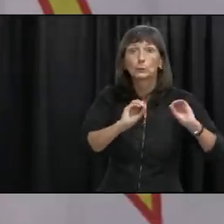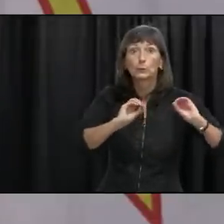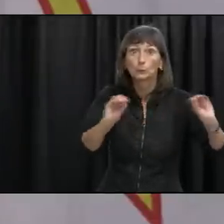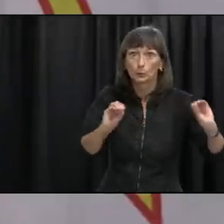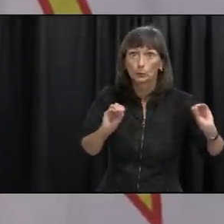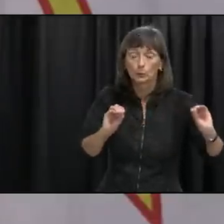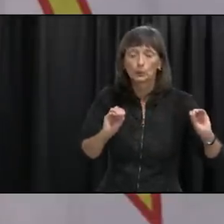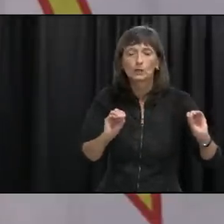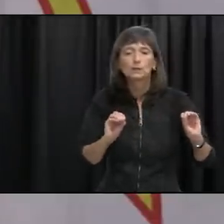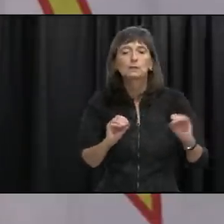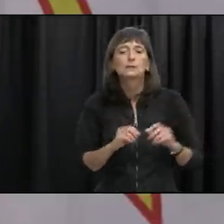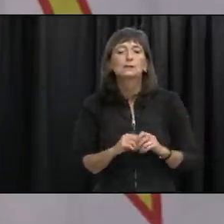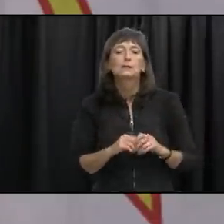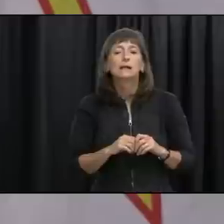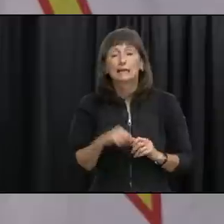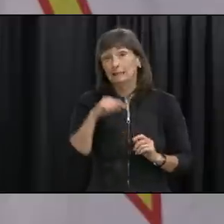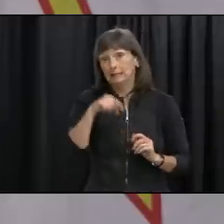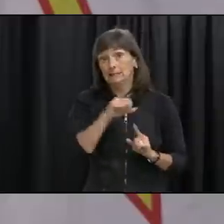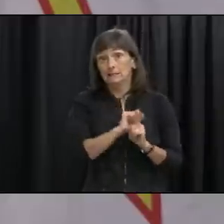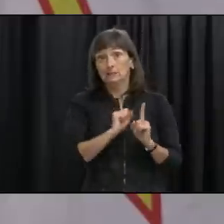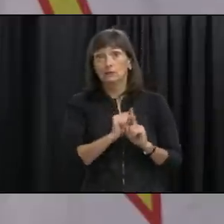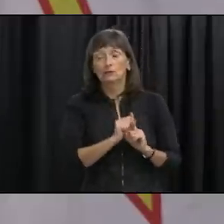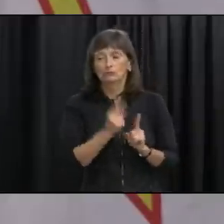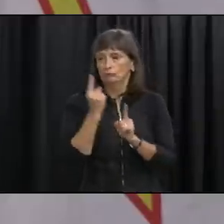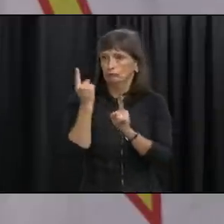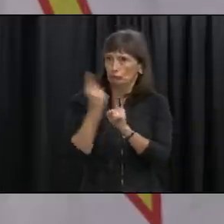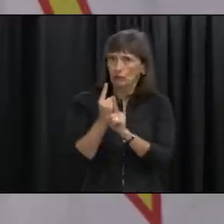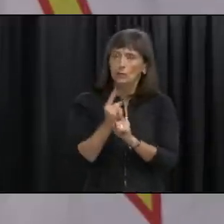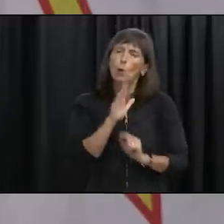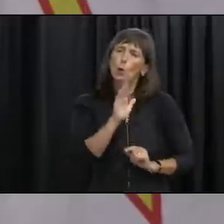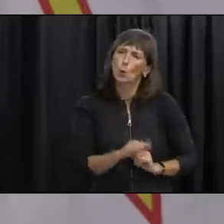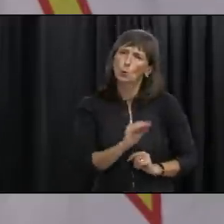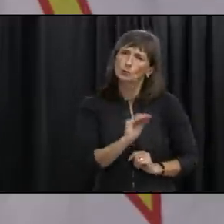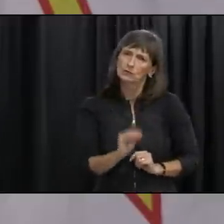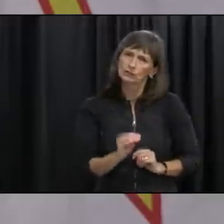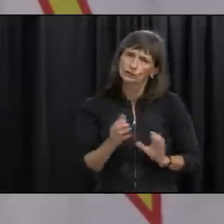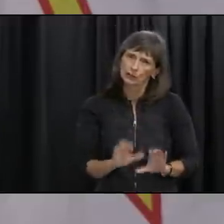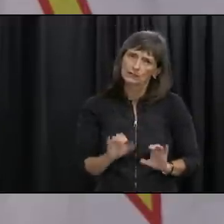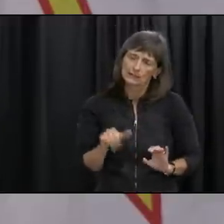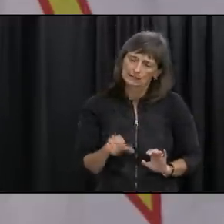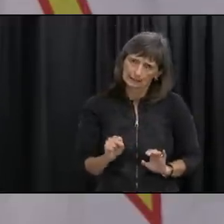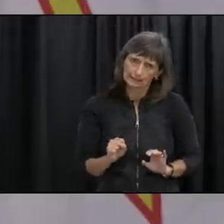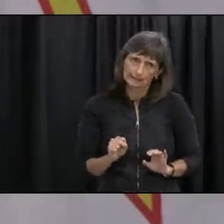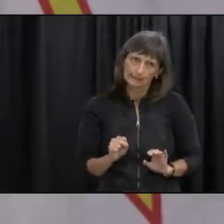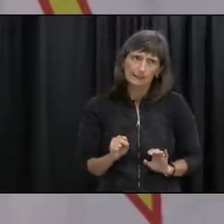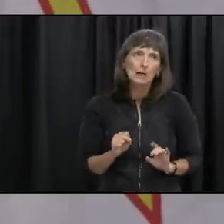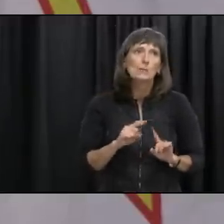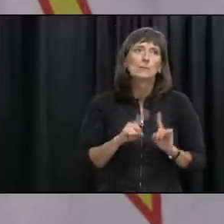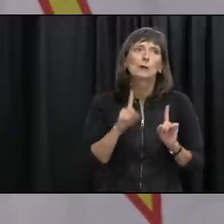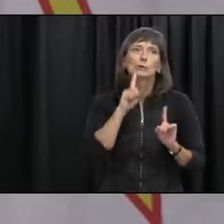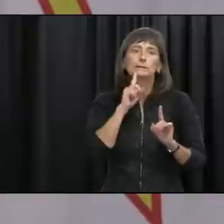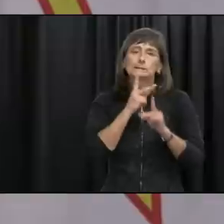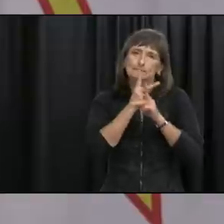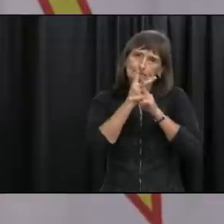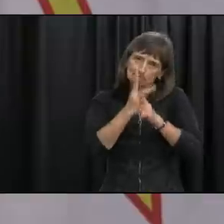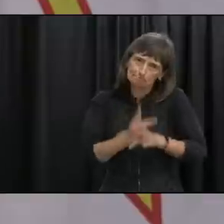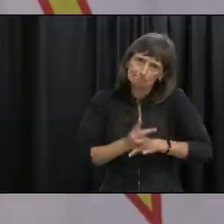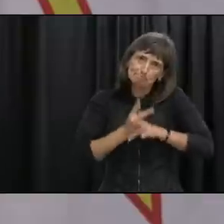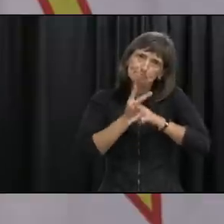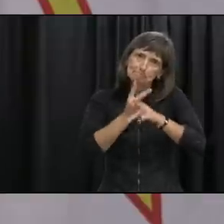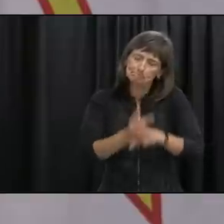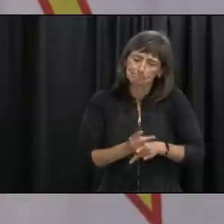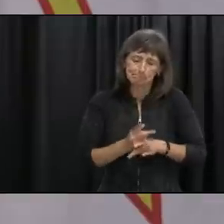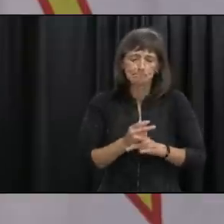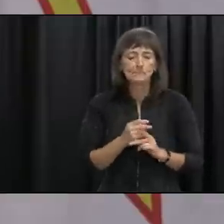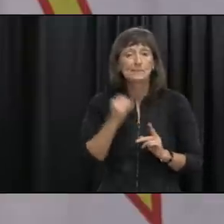circumstance um you're absolutely correct the risk is low but out of an abundance of caution we we we we say um